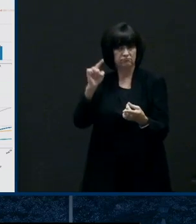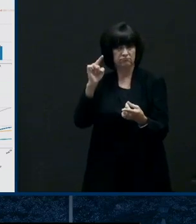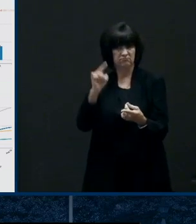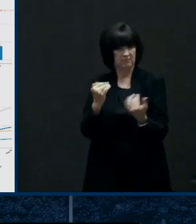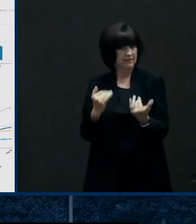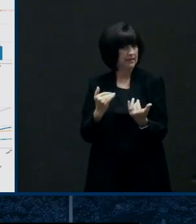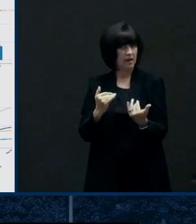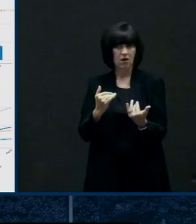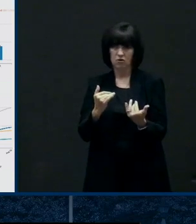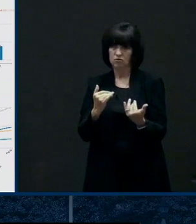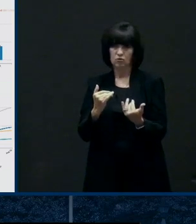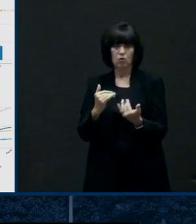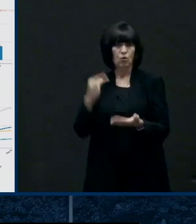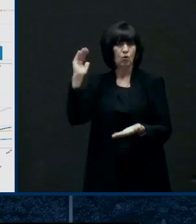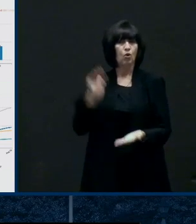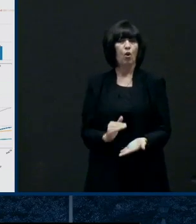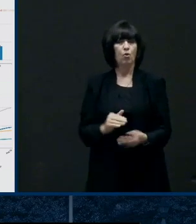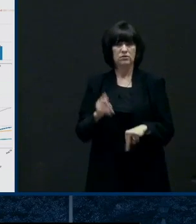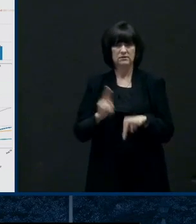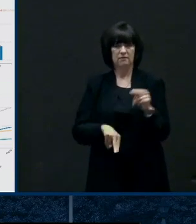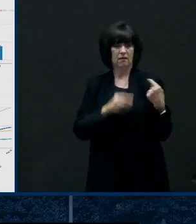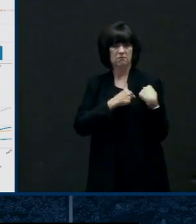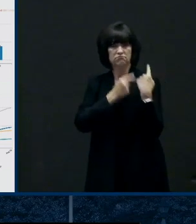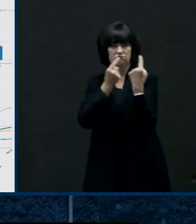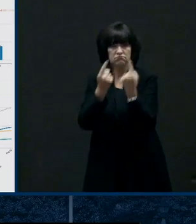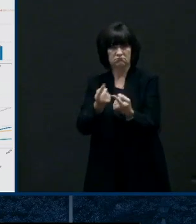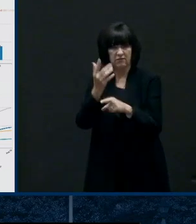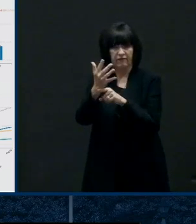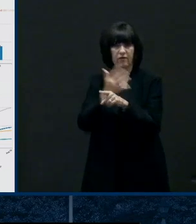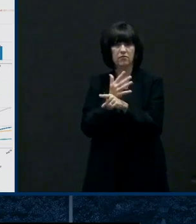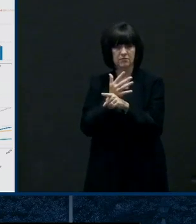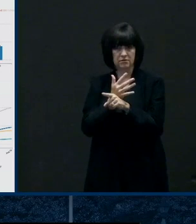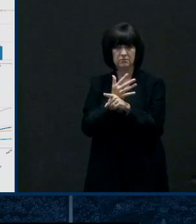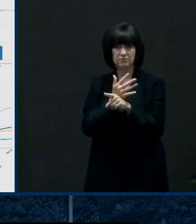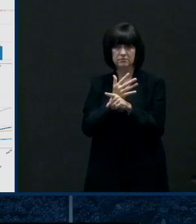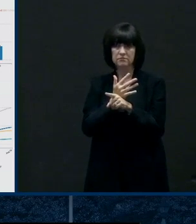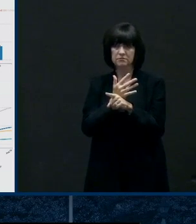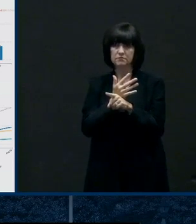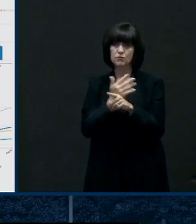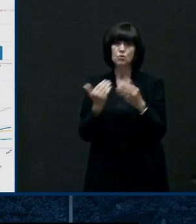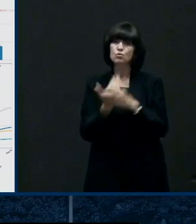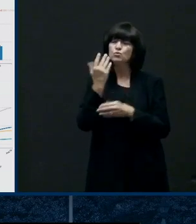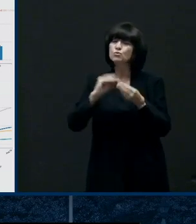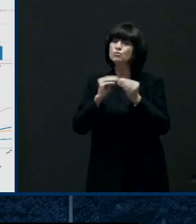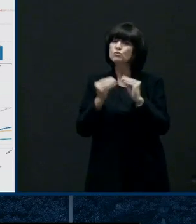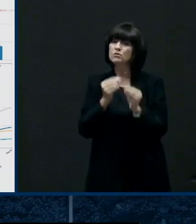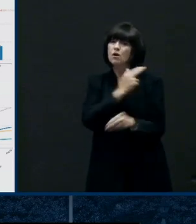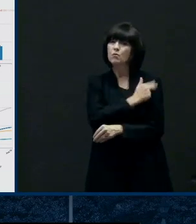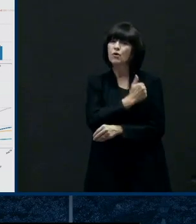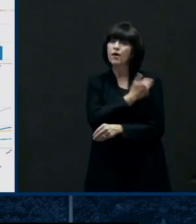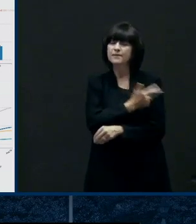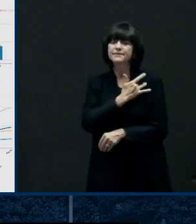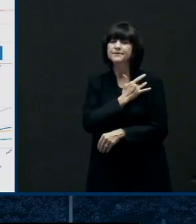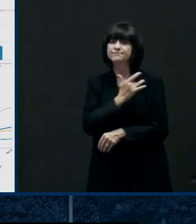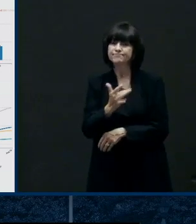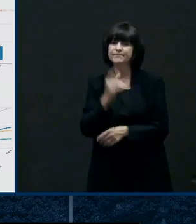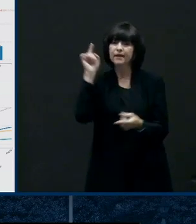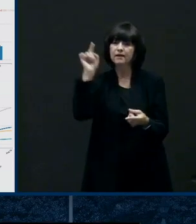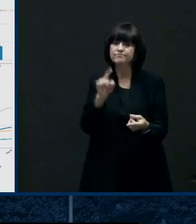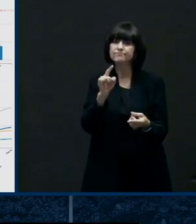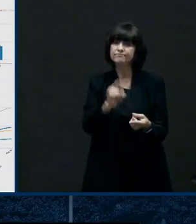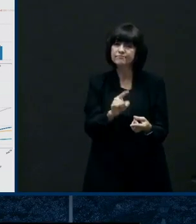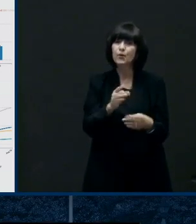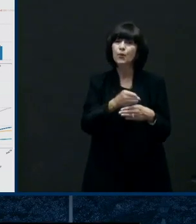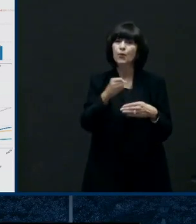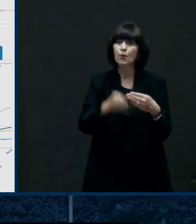we've had uh in the last five months the new hospitalizations uh they tend to go down on the weekend tick up a little bit